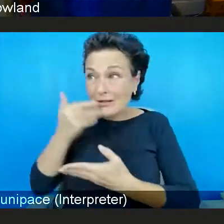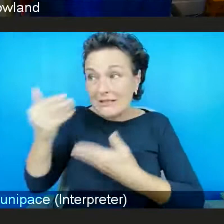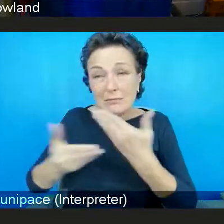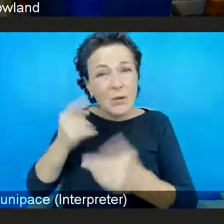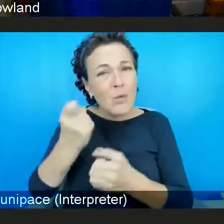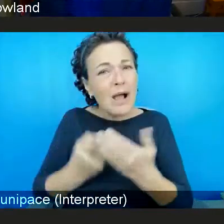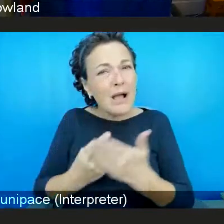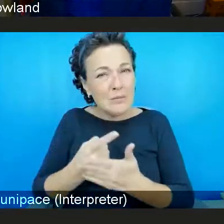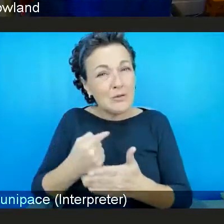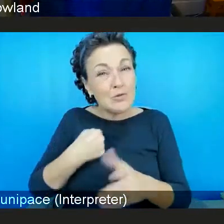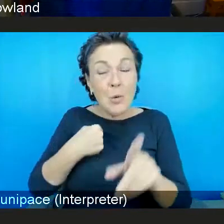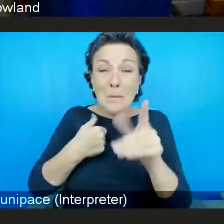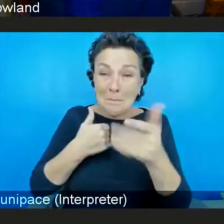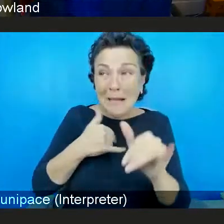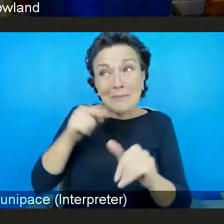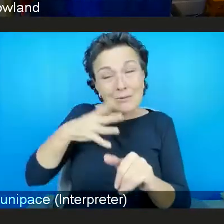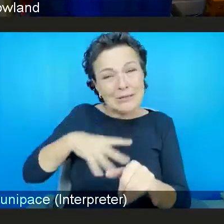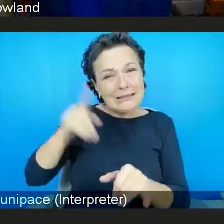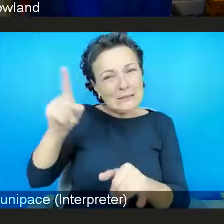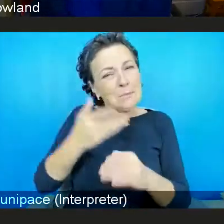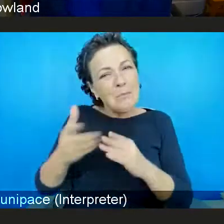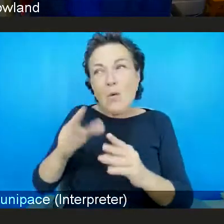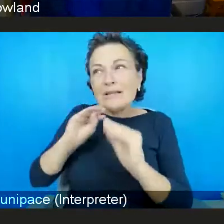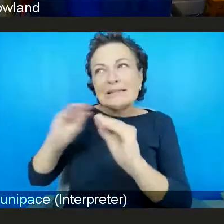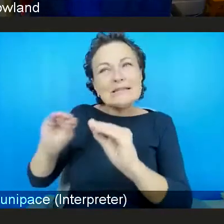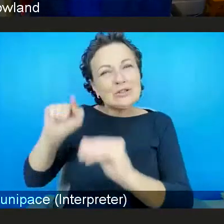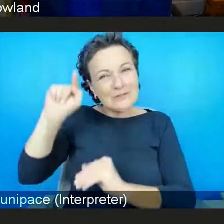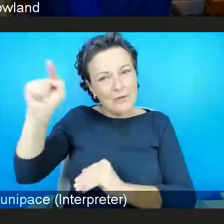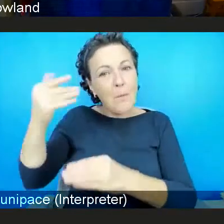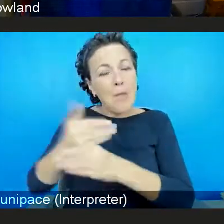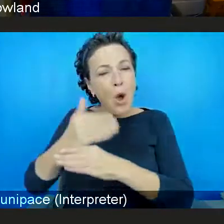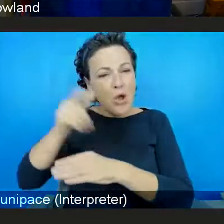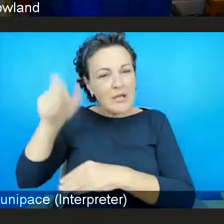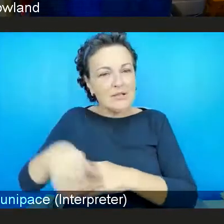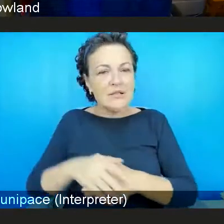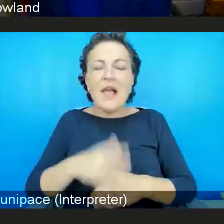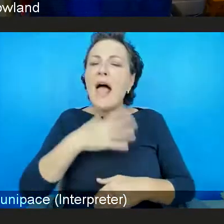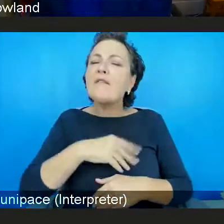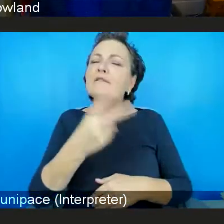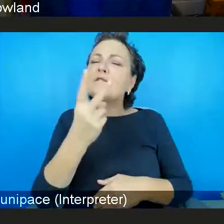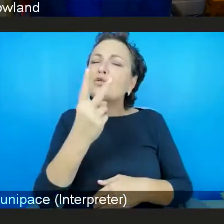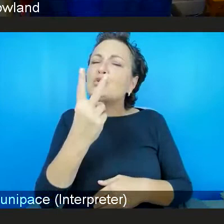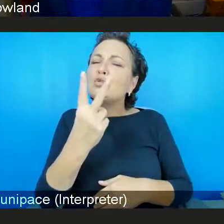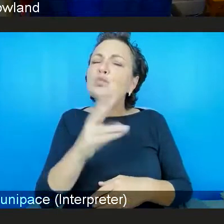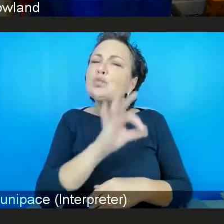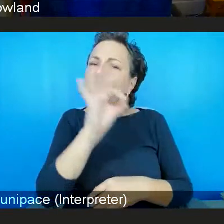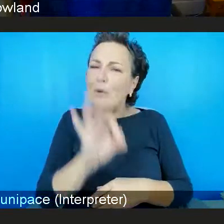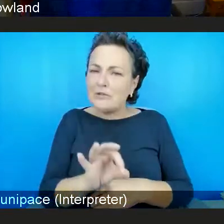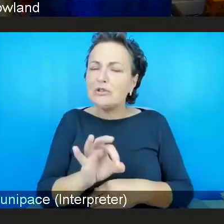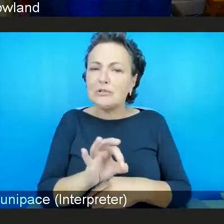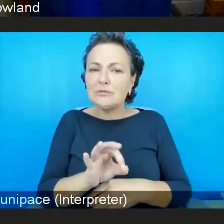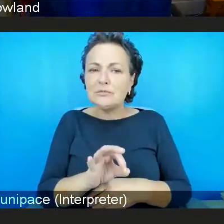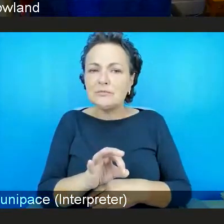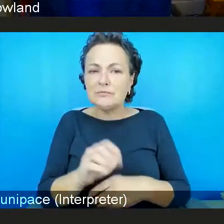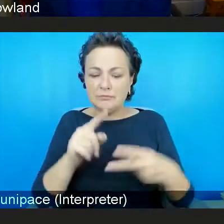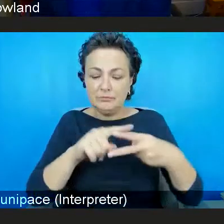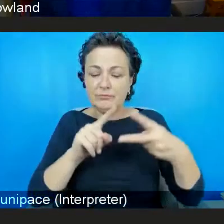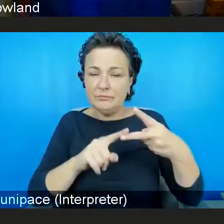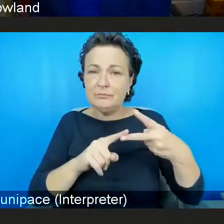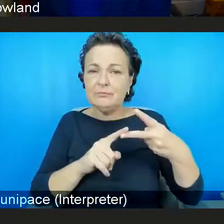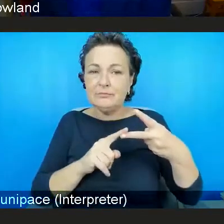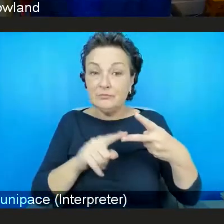an area that still needs an awful lot of work. I'm going to I'm going to roll. We've got two questions that from from the